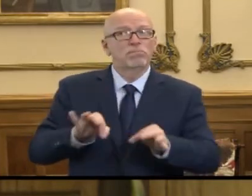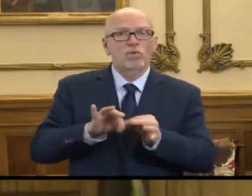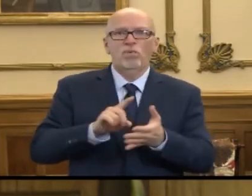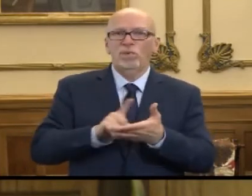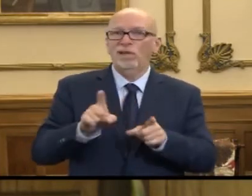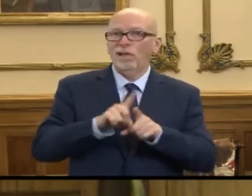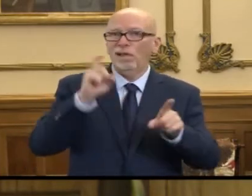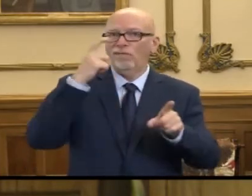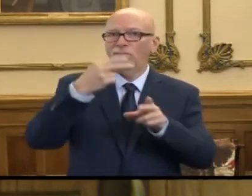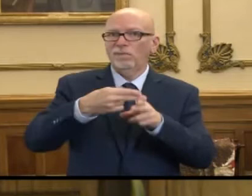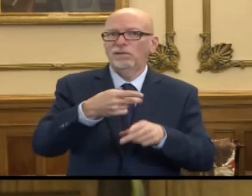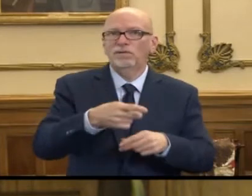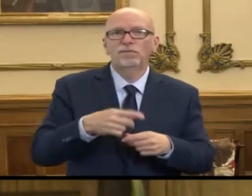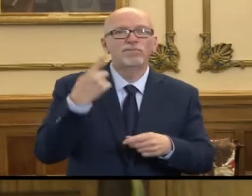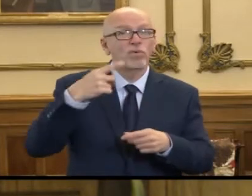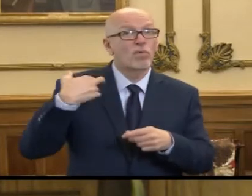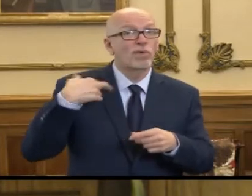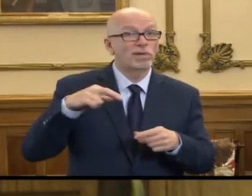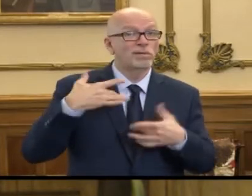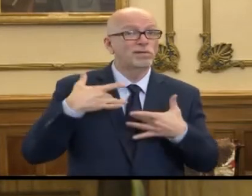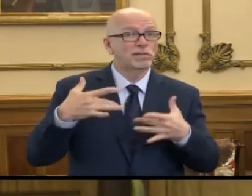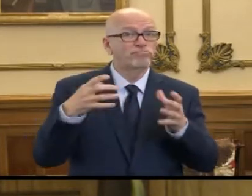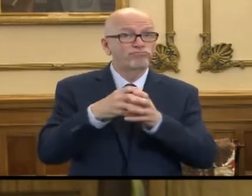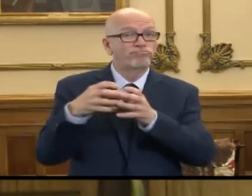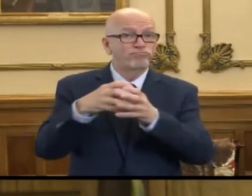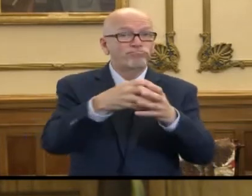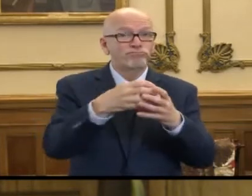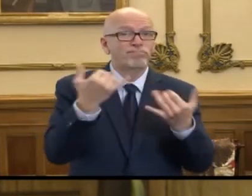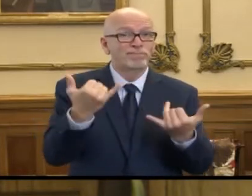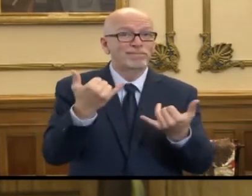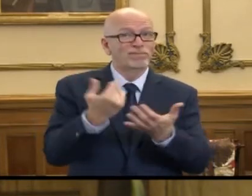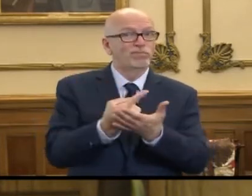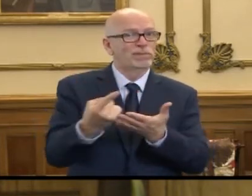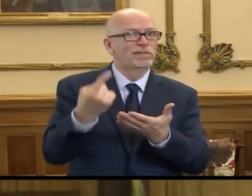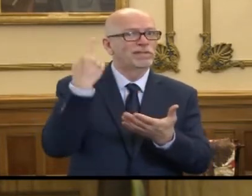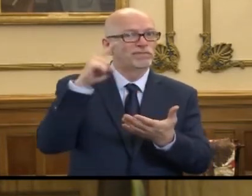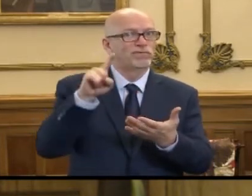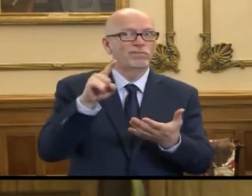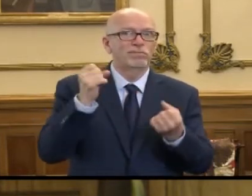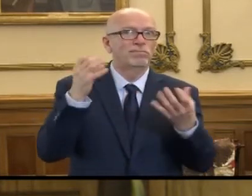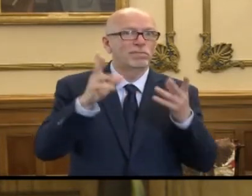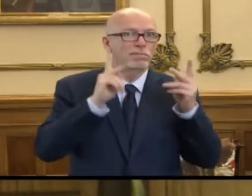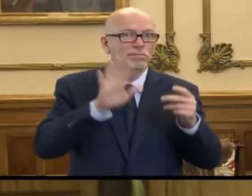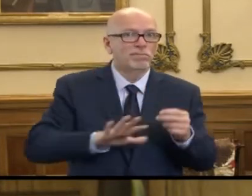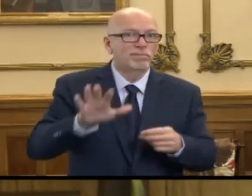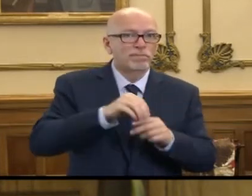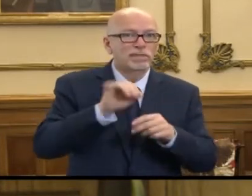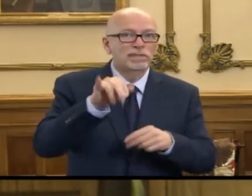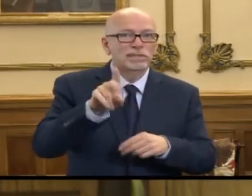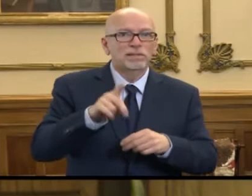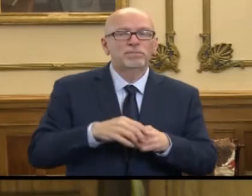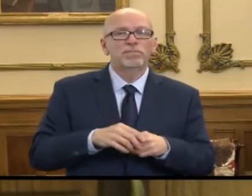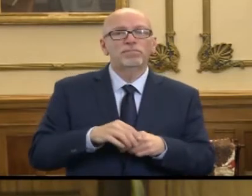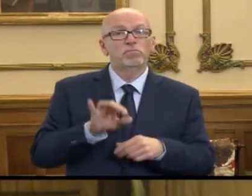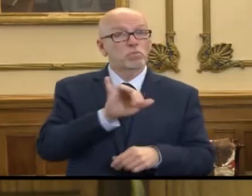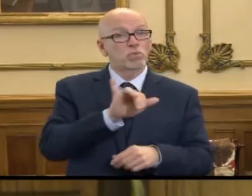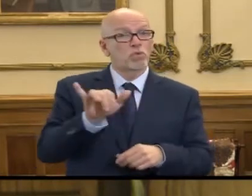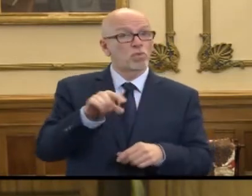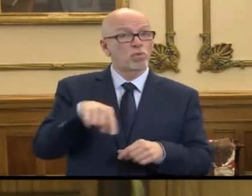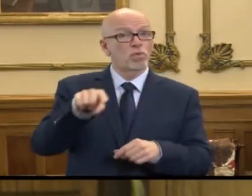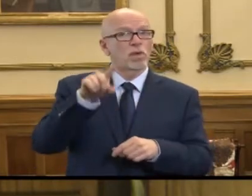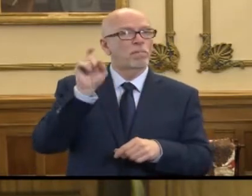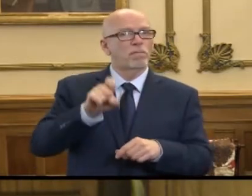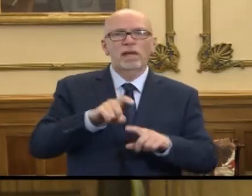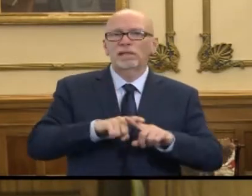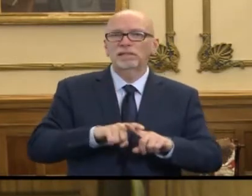governor just mentioned, for religious observances for people across our state. Those observances need to be different